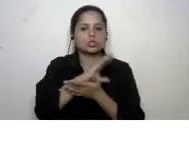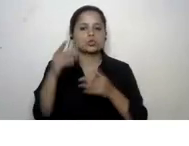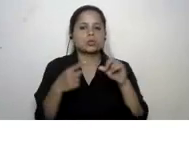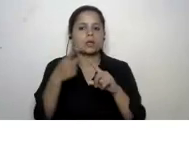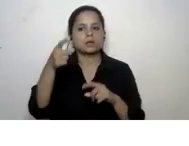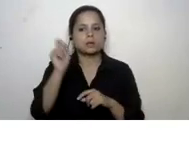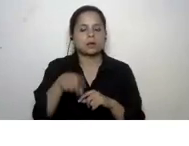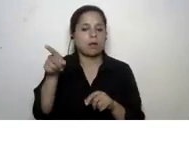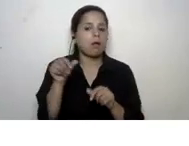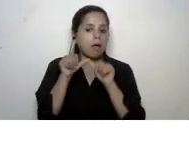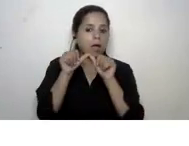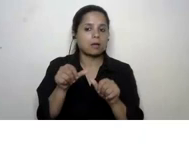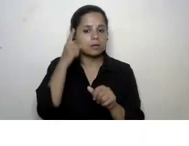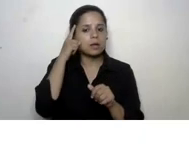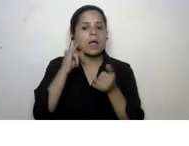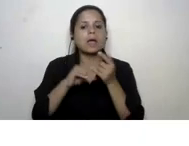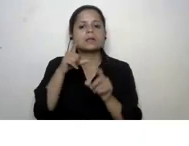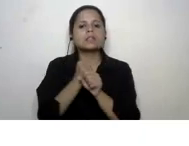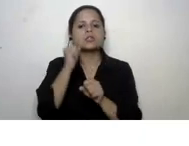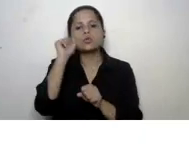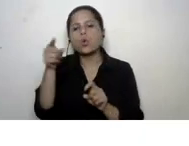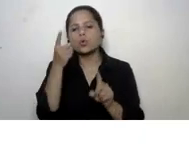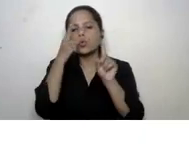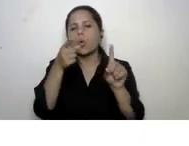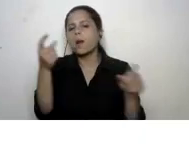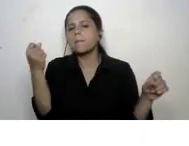could you just put in your answers just as points